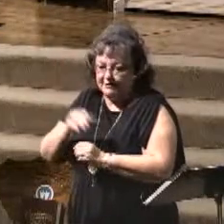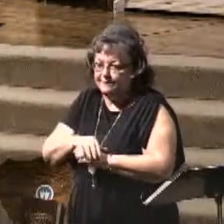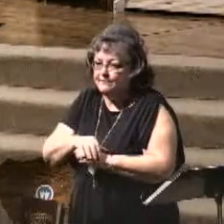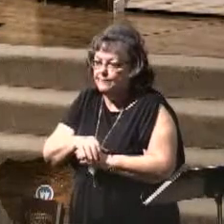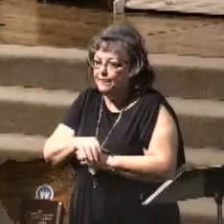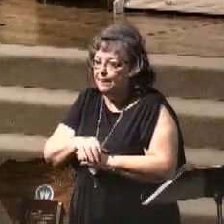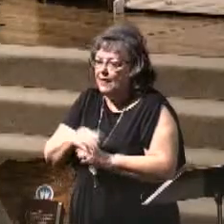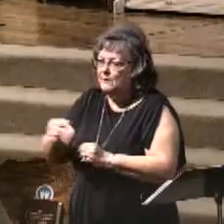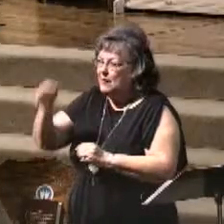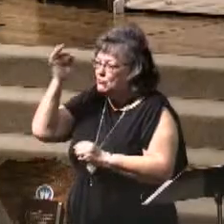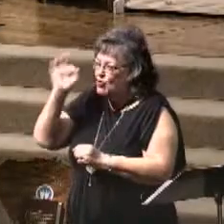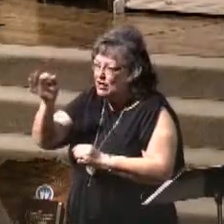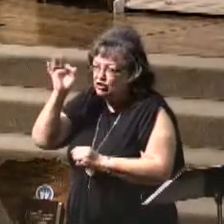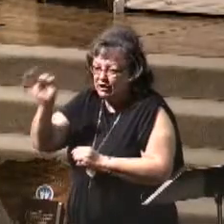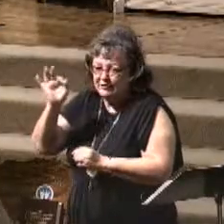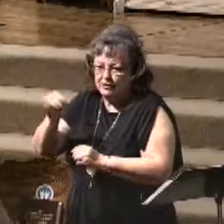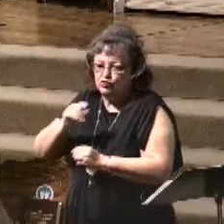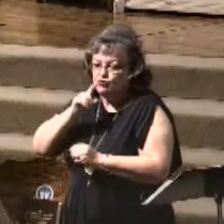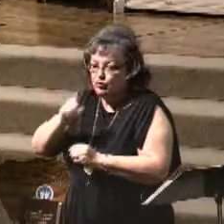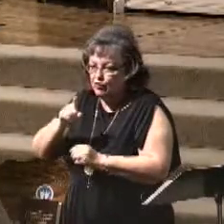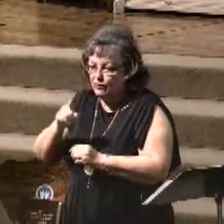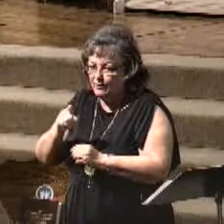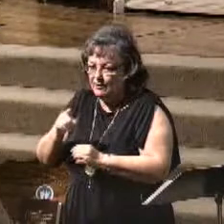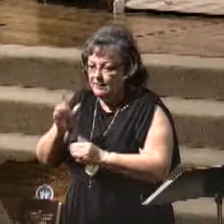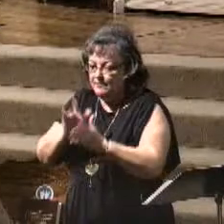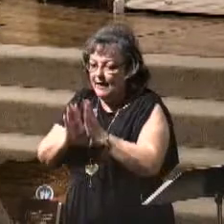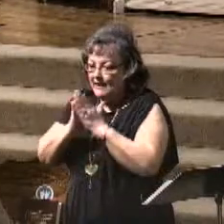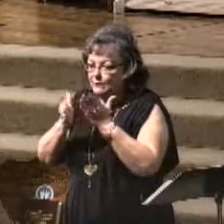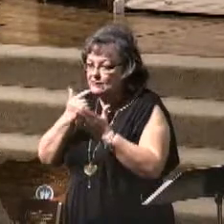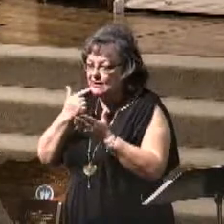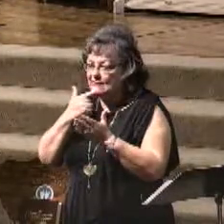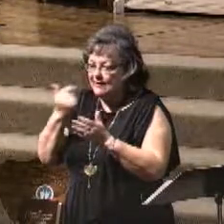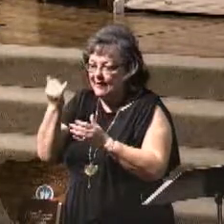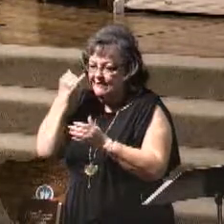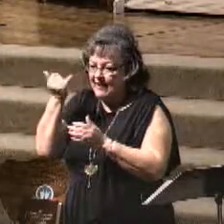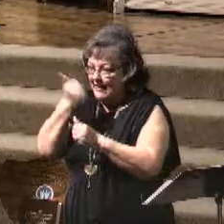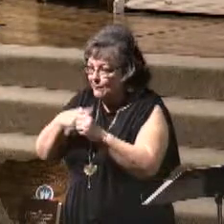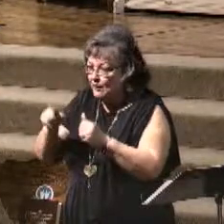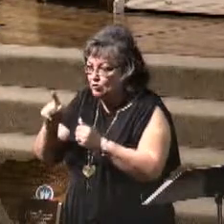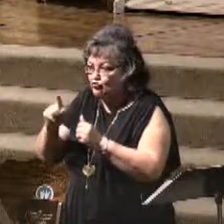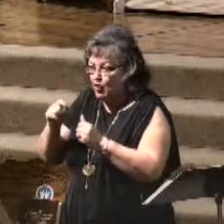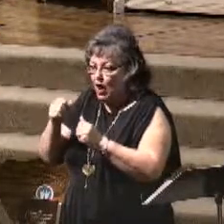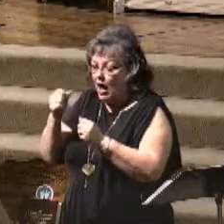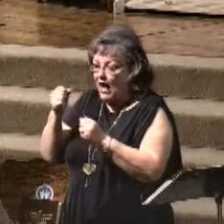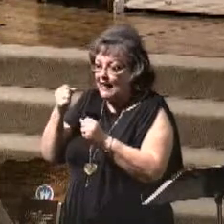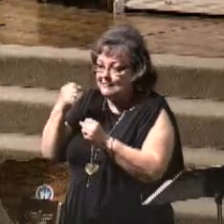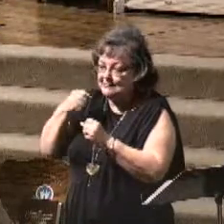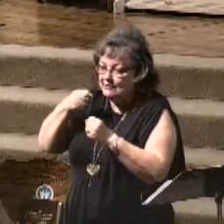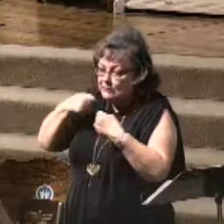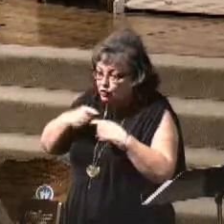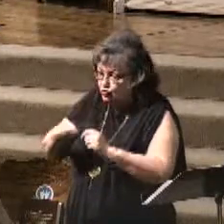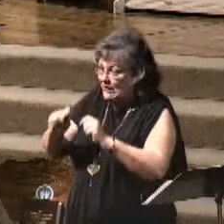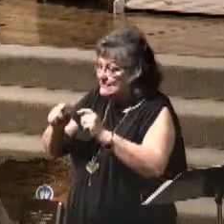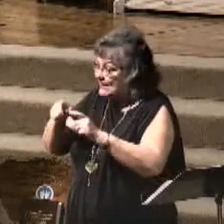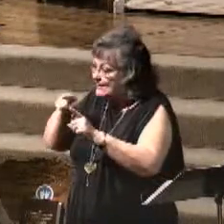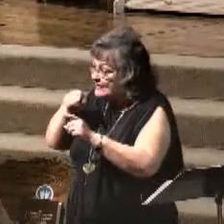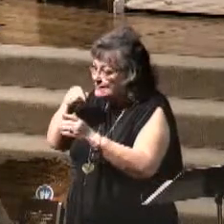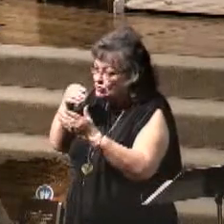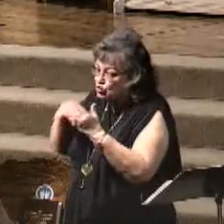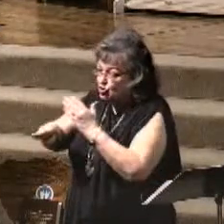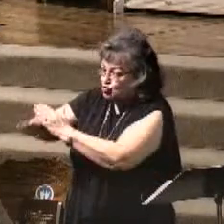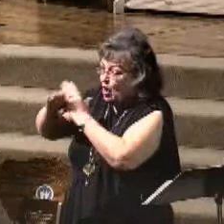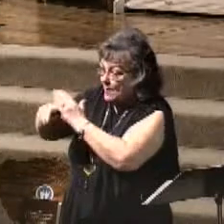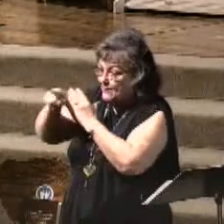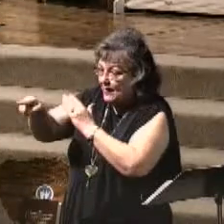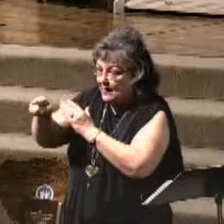going to be preaching the truth. And they're going to be... The Bible says that if anyone tries to stop them, anyone tries to kill them, that they have power